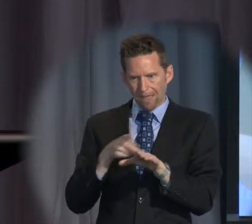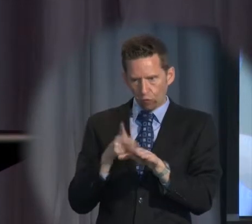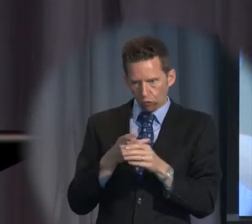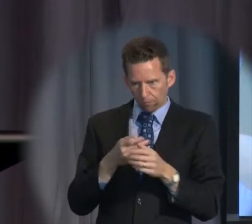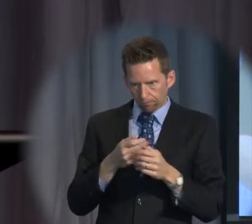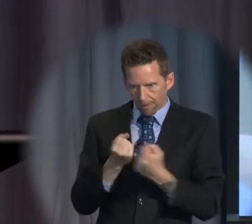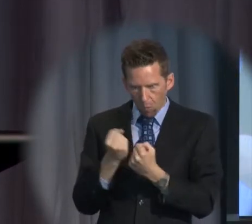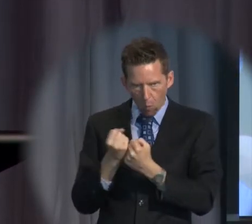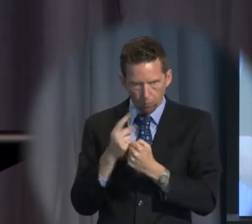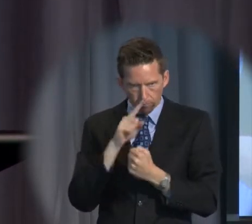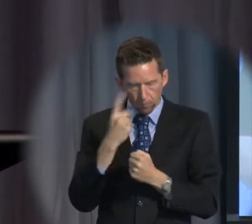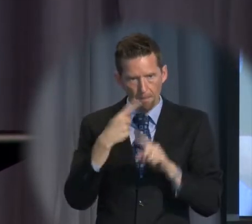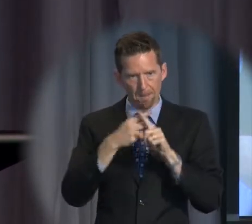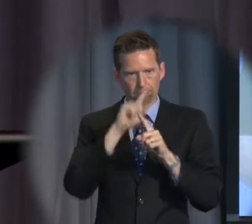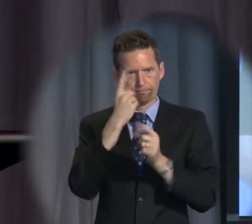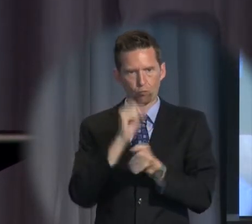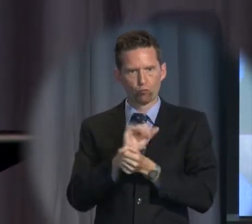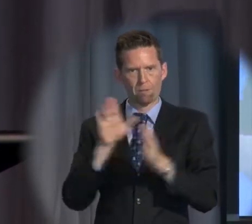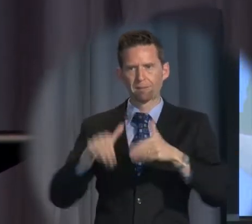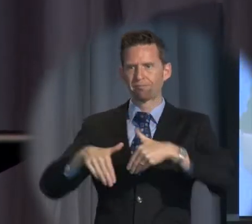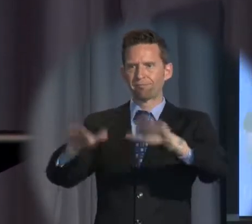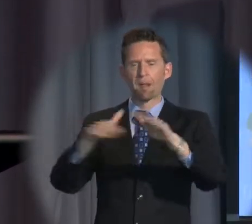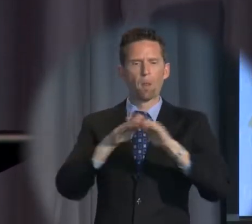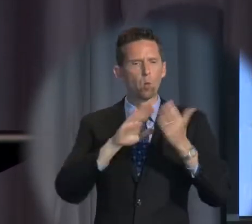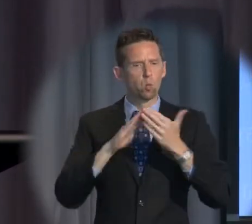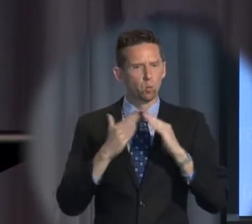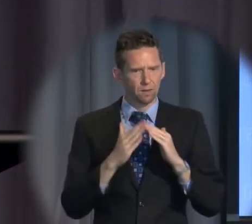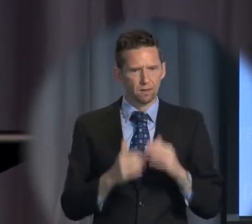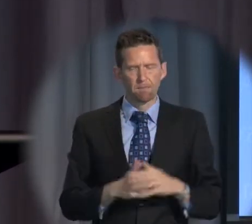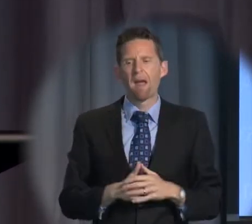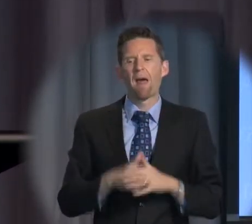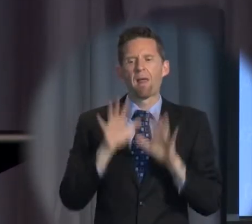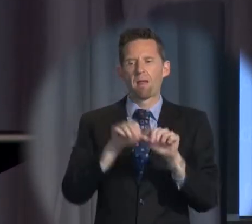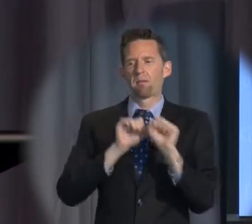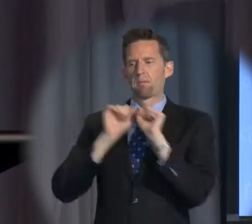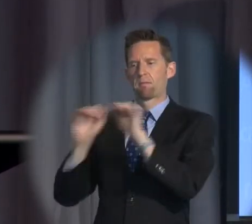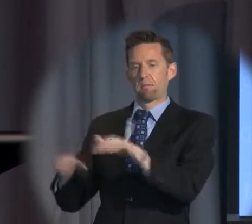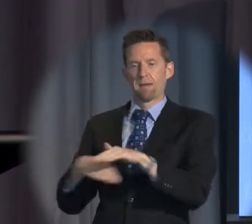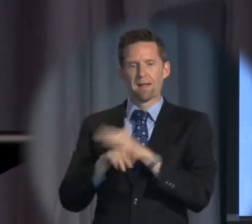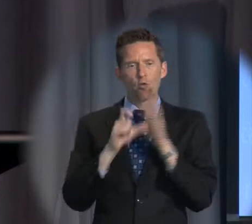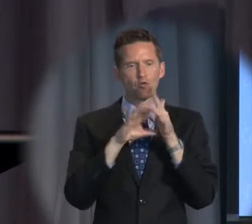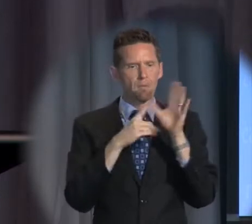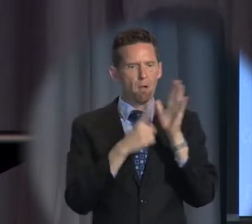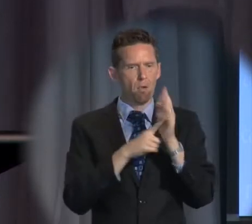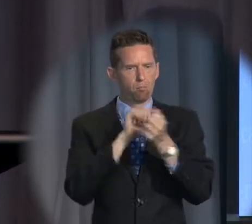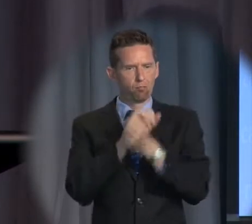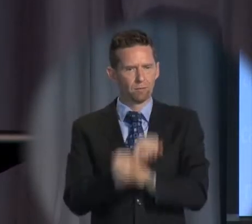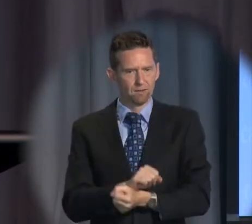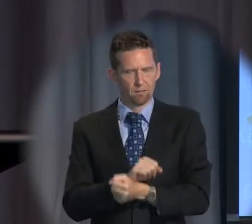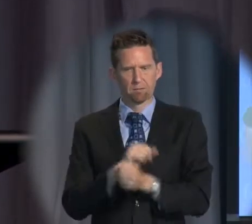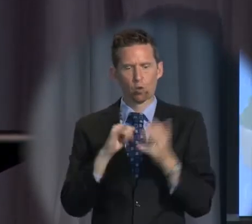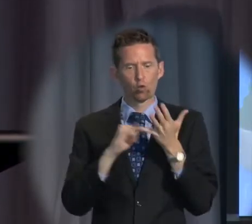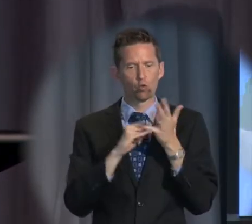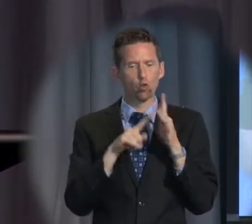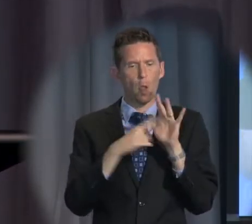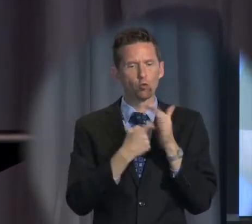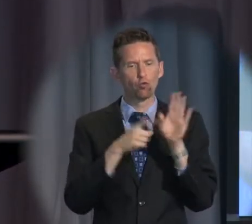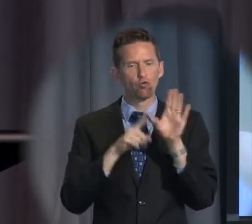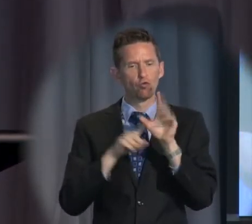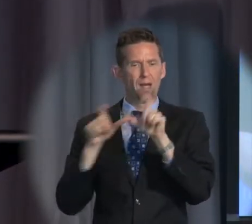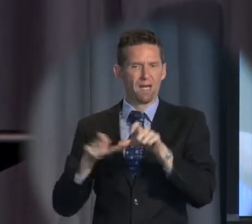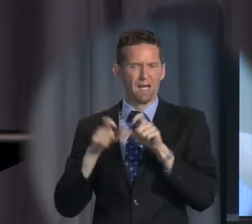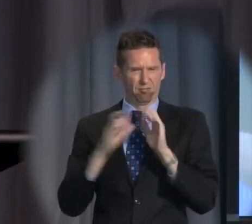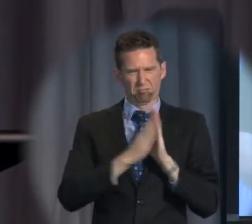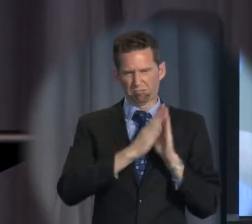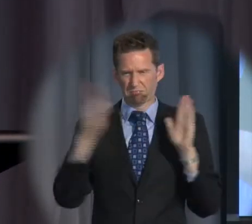not eligible to be released into the community and then was held in a criminal prison in solitary confinement for much of that